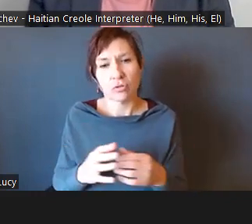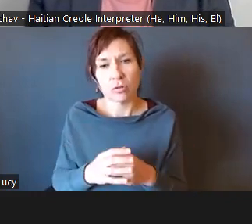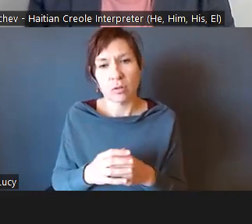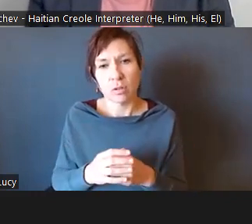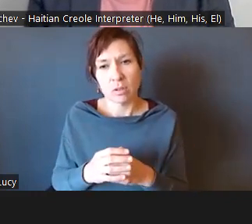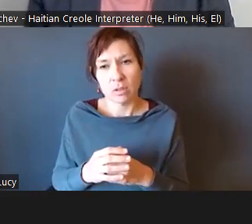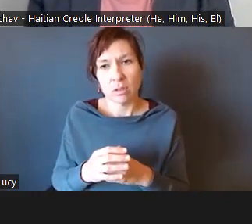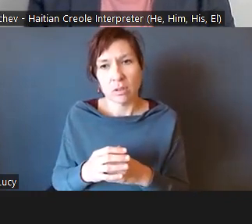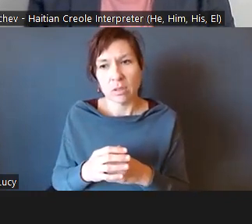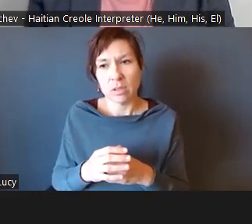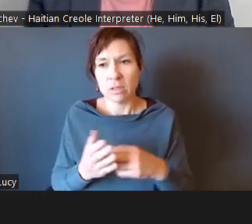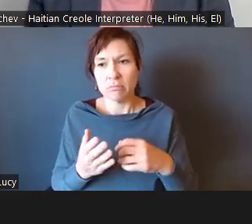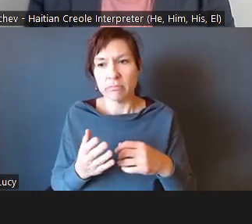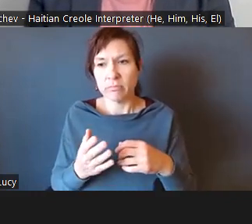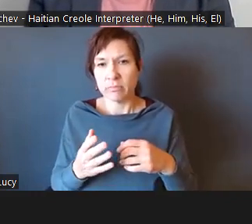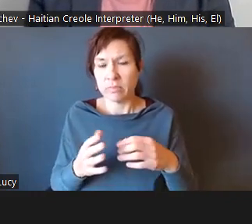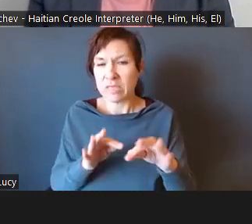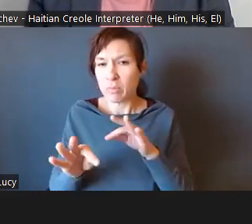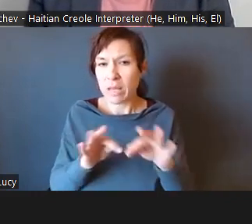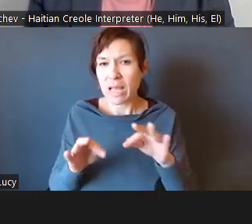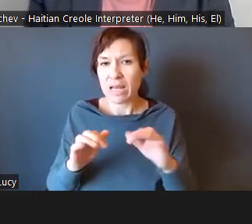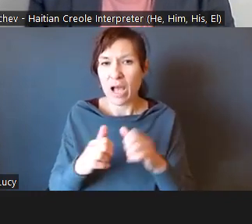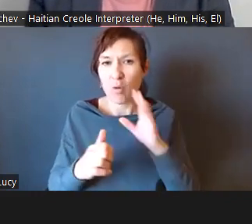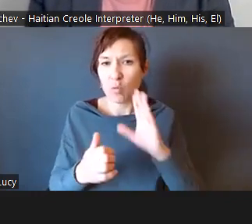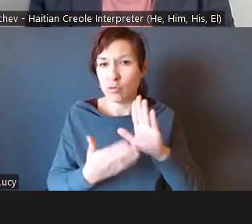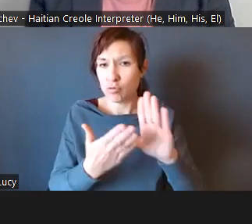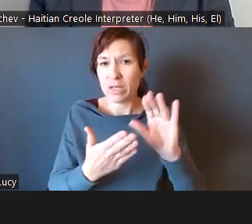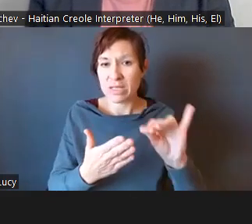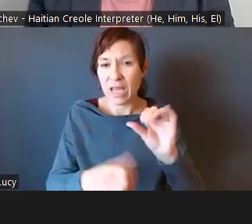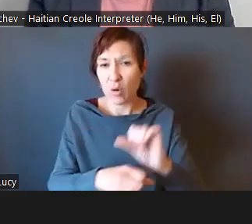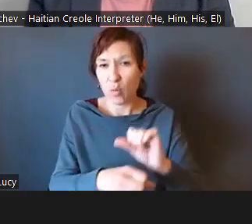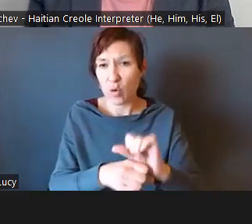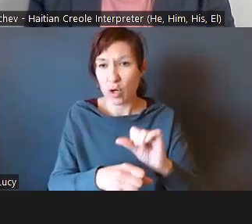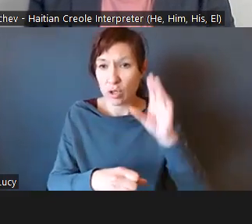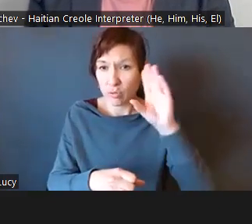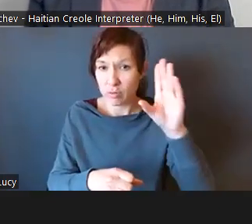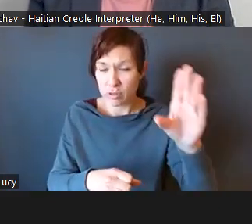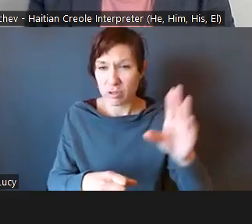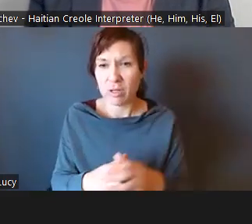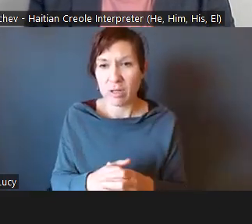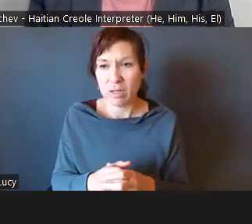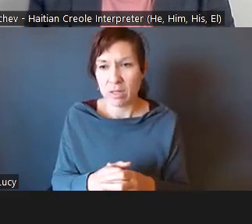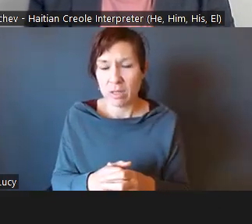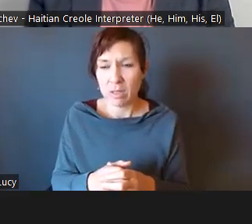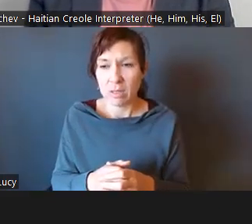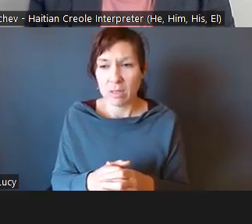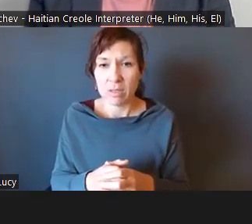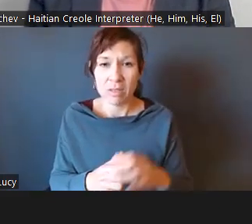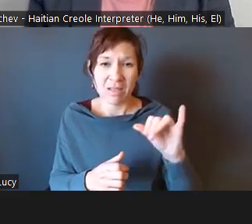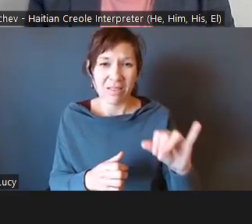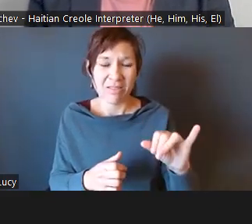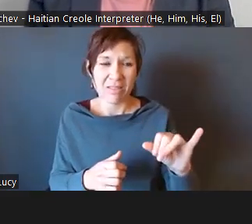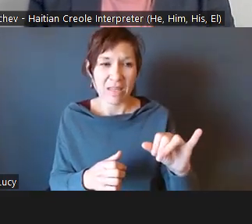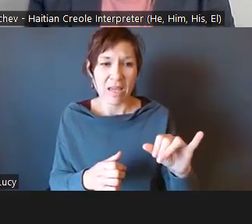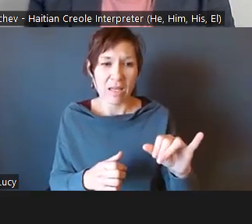address that sort of work in the future. It's a general question, I think, and it's about a general approach.